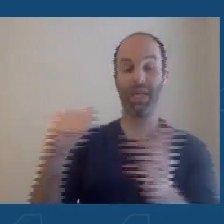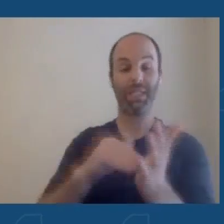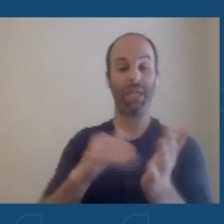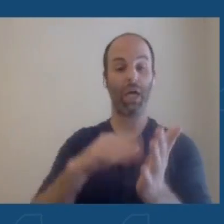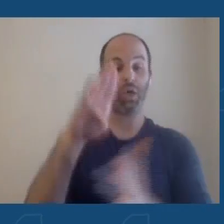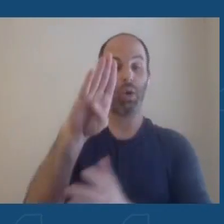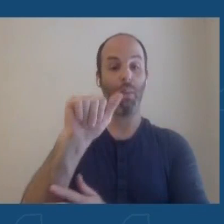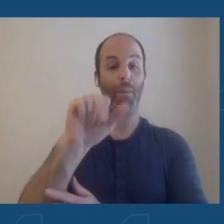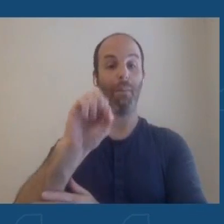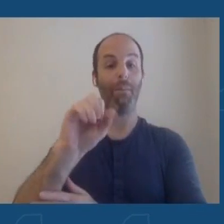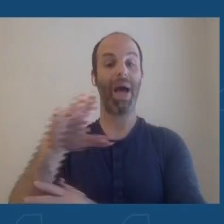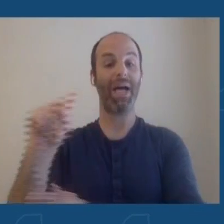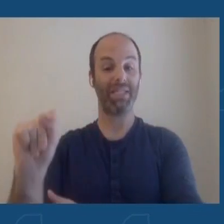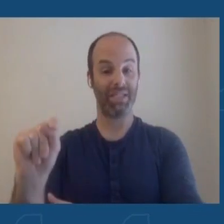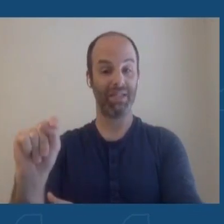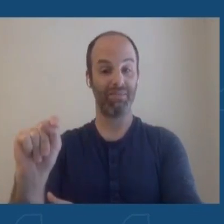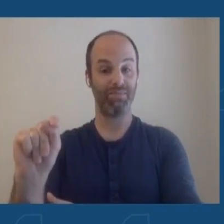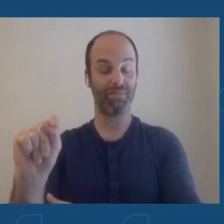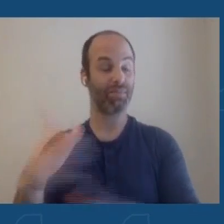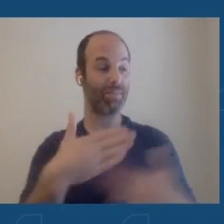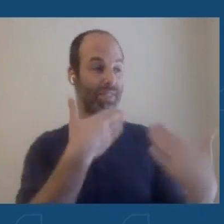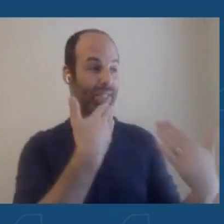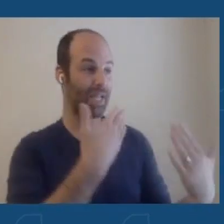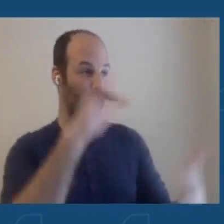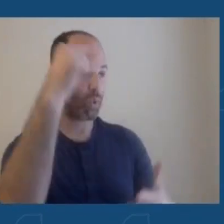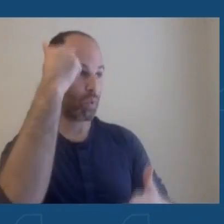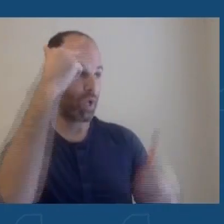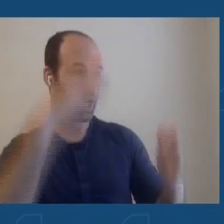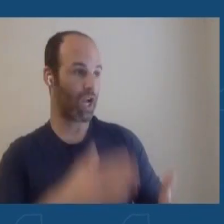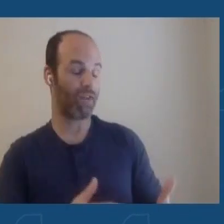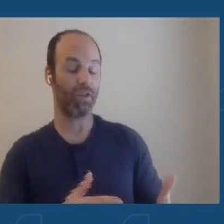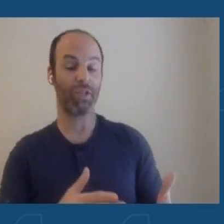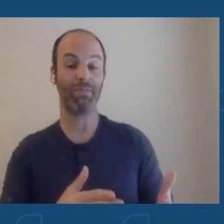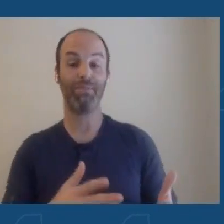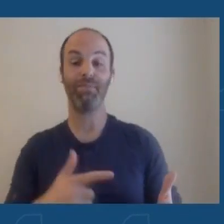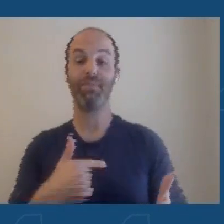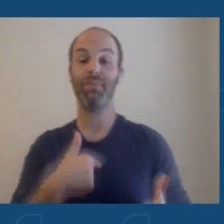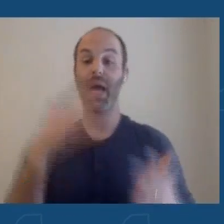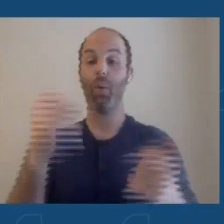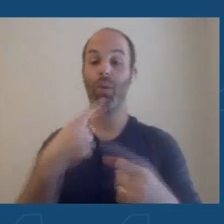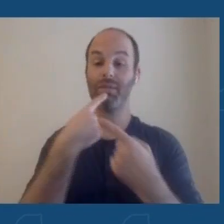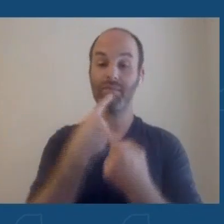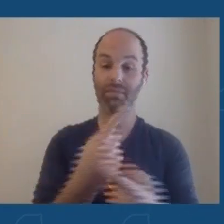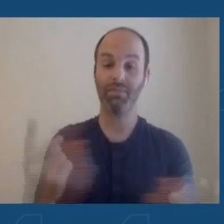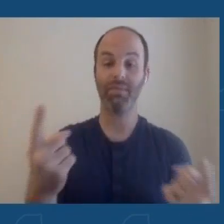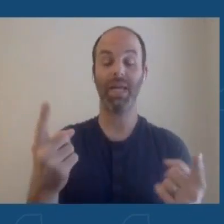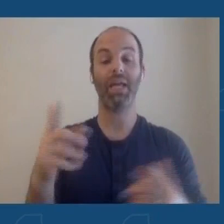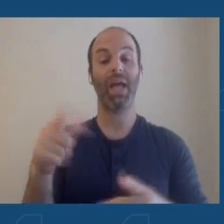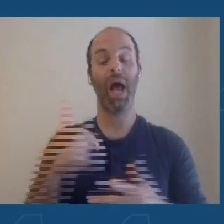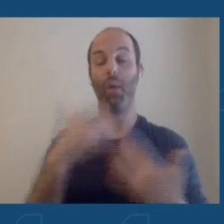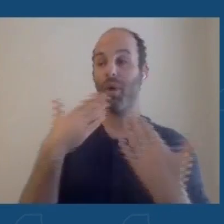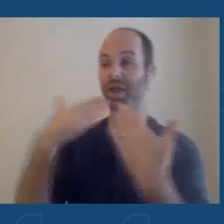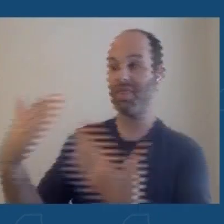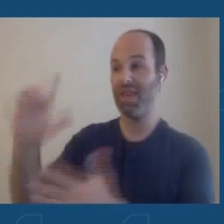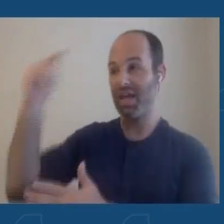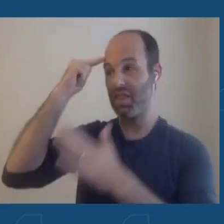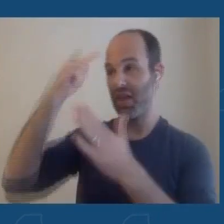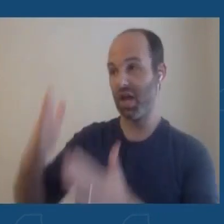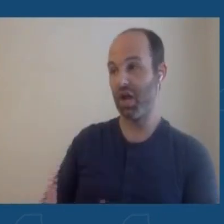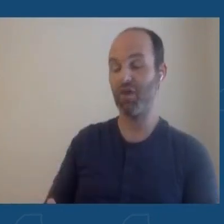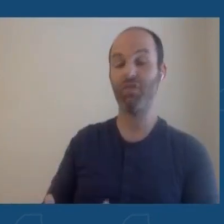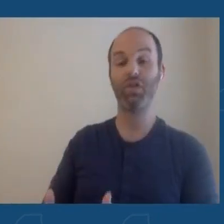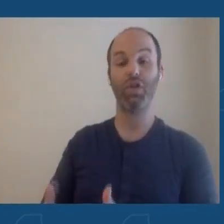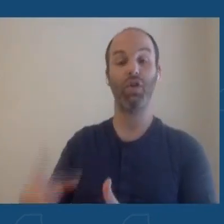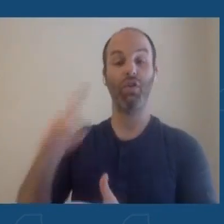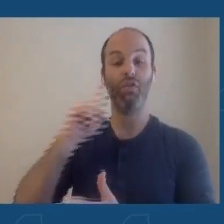Thank you very much, Governor. And let me just say, I would like to thank the governor for all of